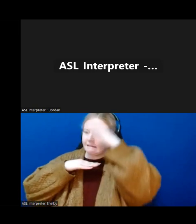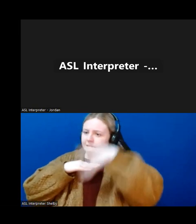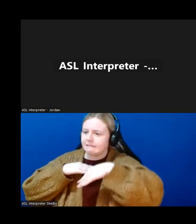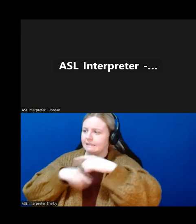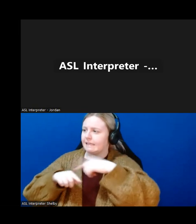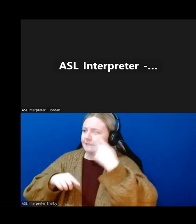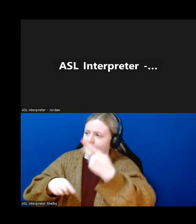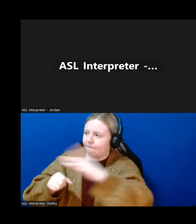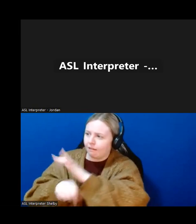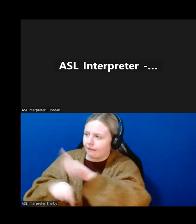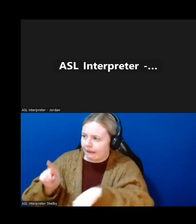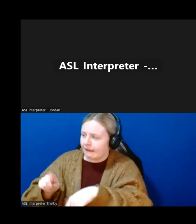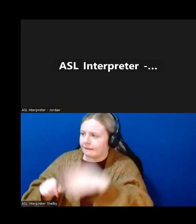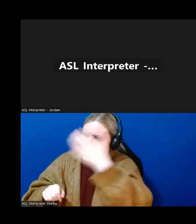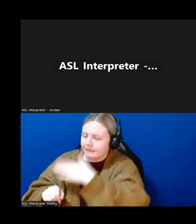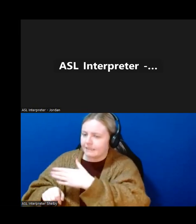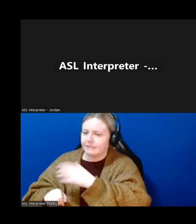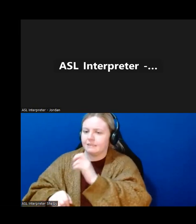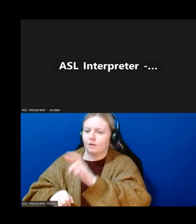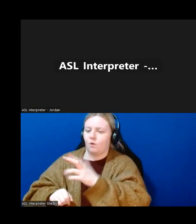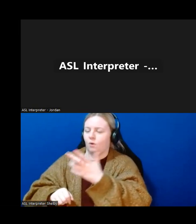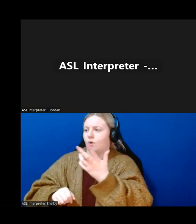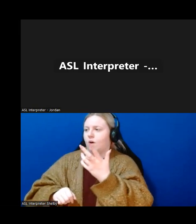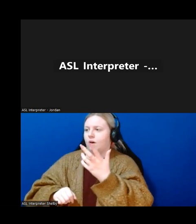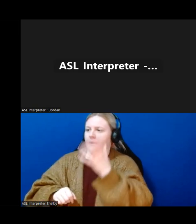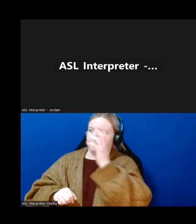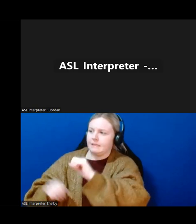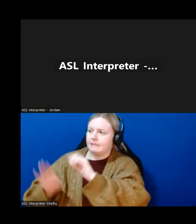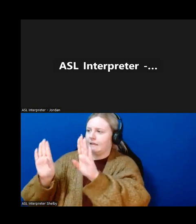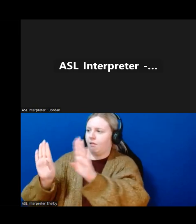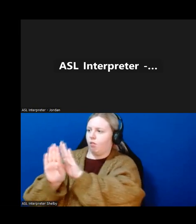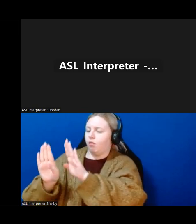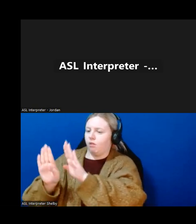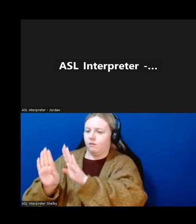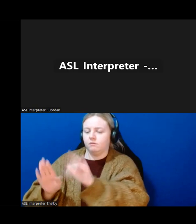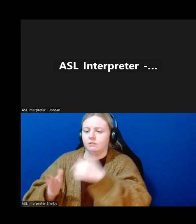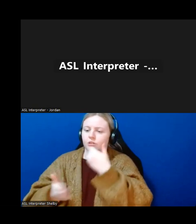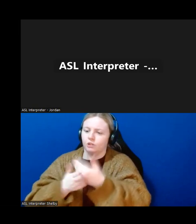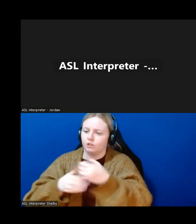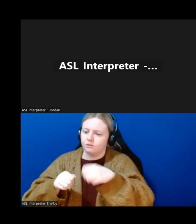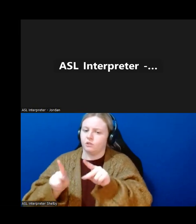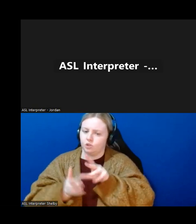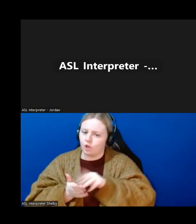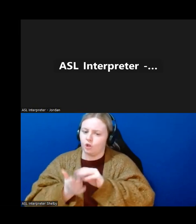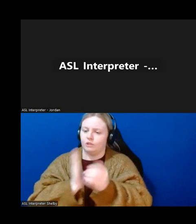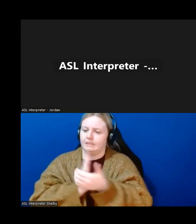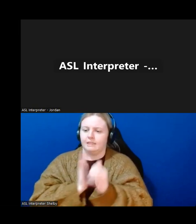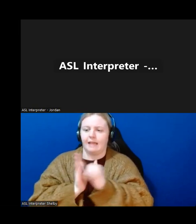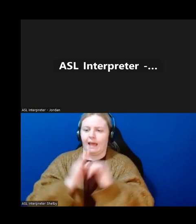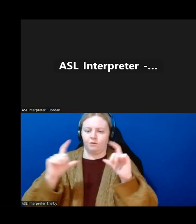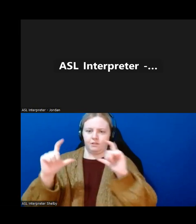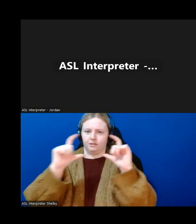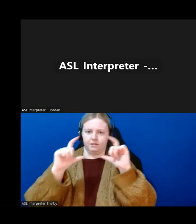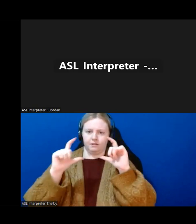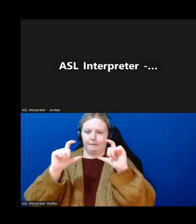picture if Catherine was included or old head. That's a great way to learn those skills. But we also have a